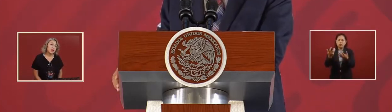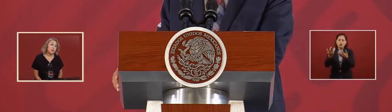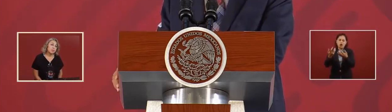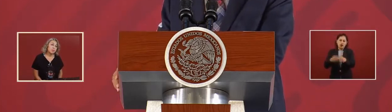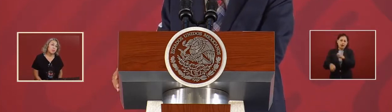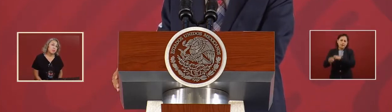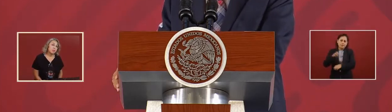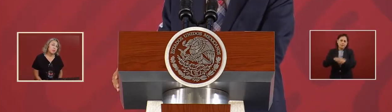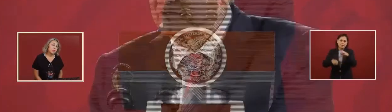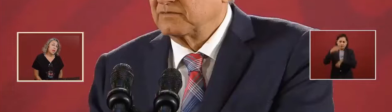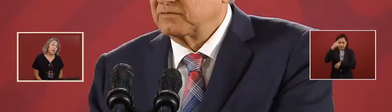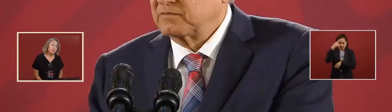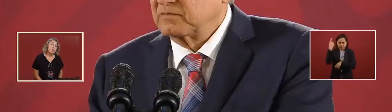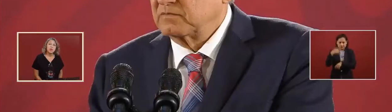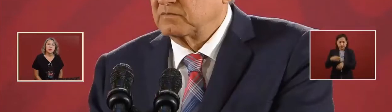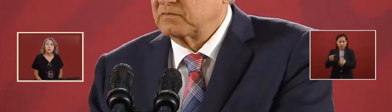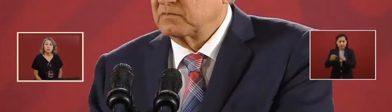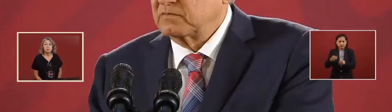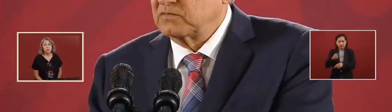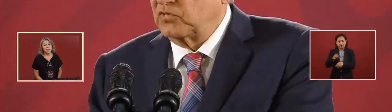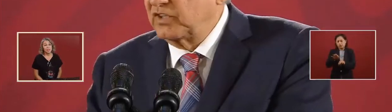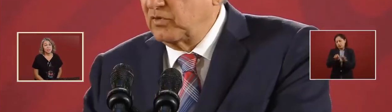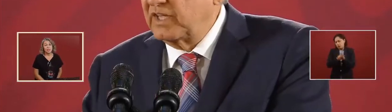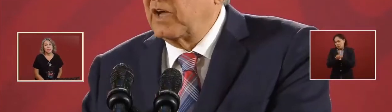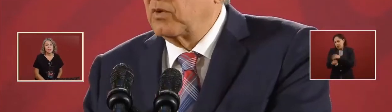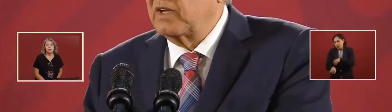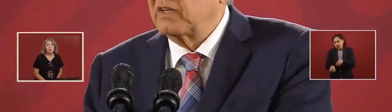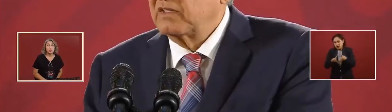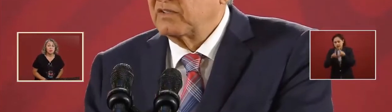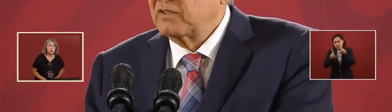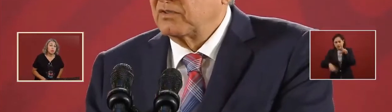plants in the north where there is no water.